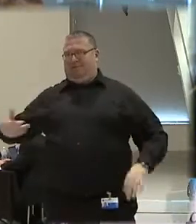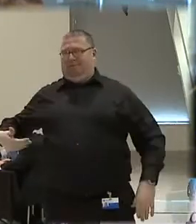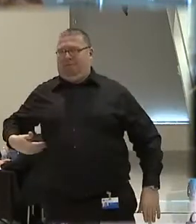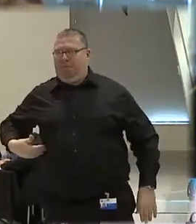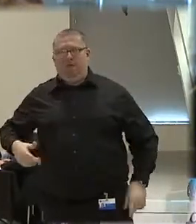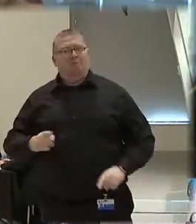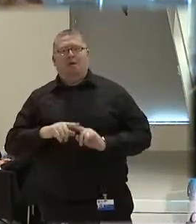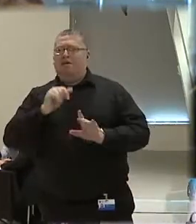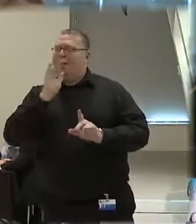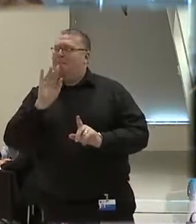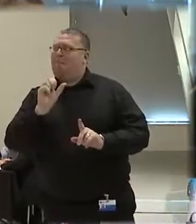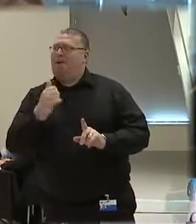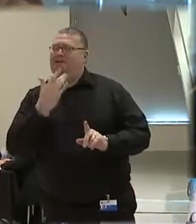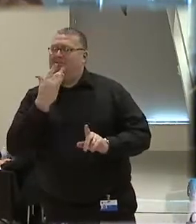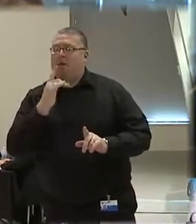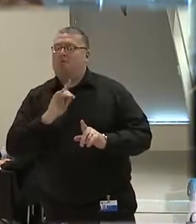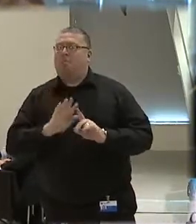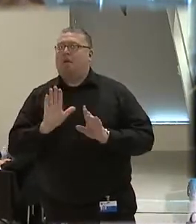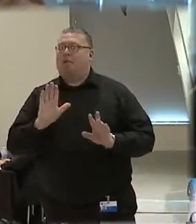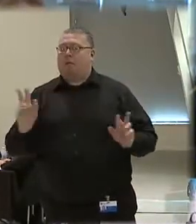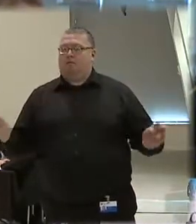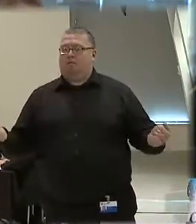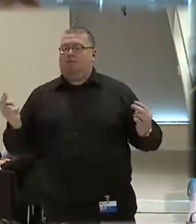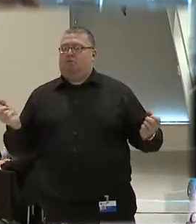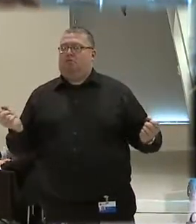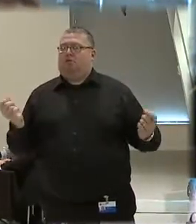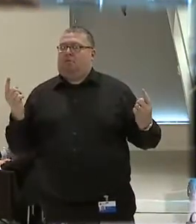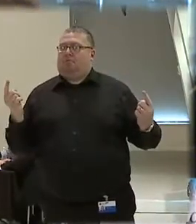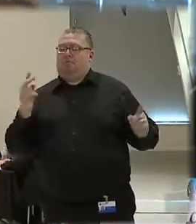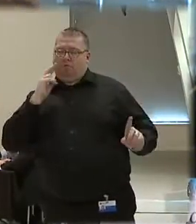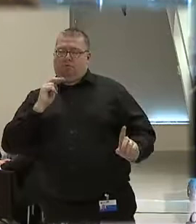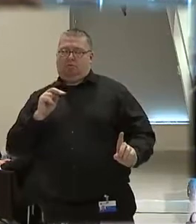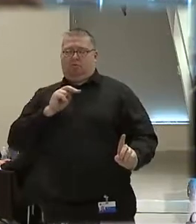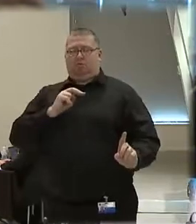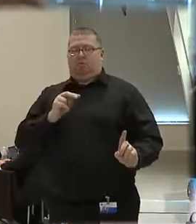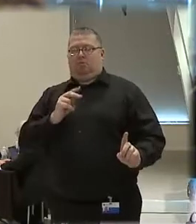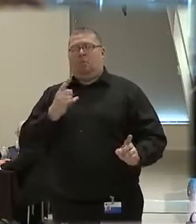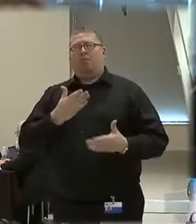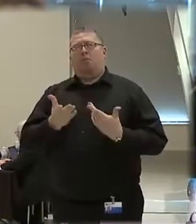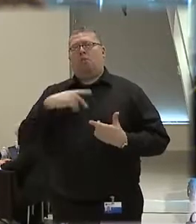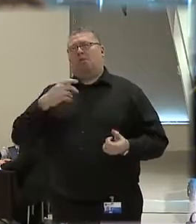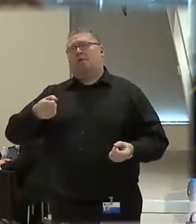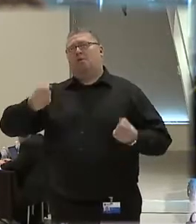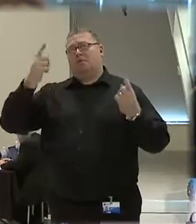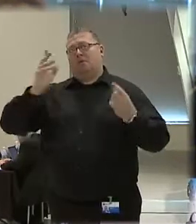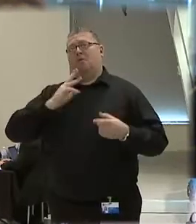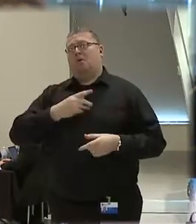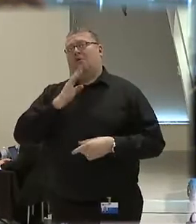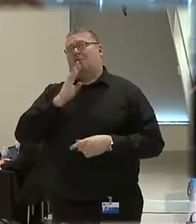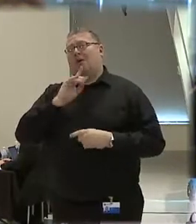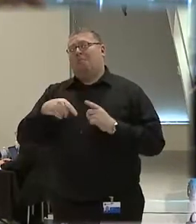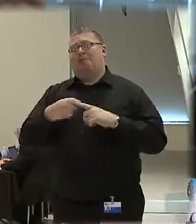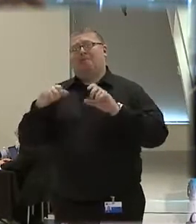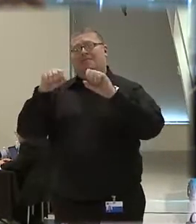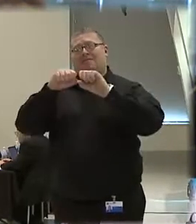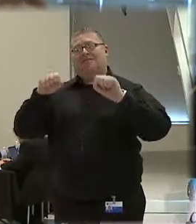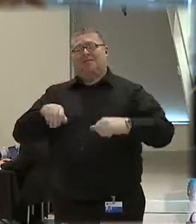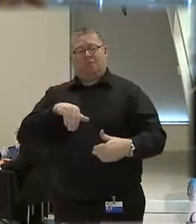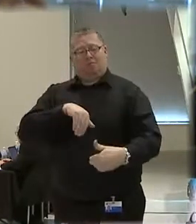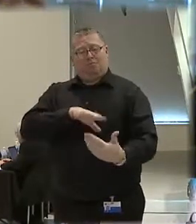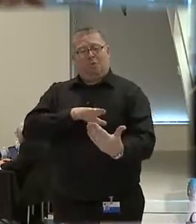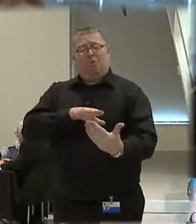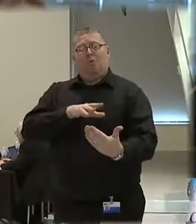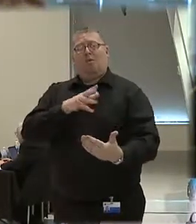of actual bias. It's the issue of perception. One of the things that we need to recognize that we're really talking about a systems approach